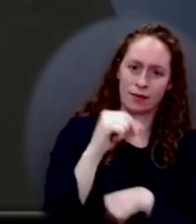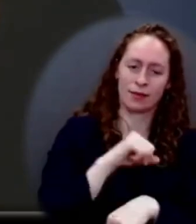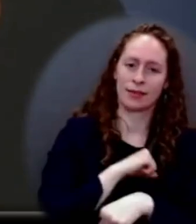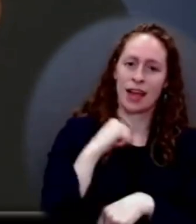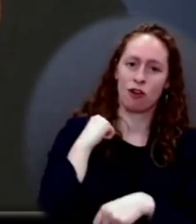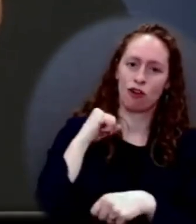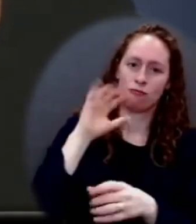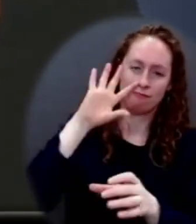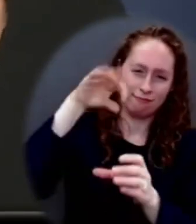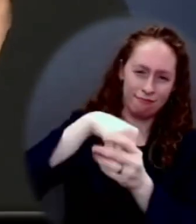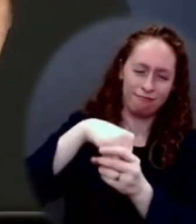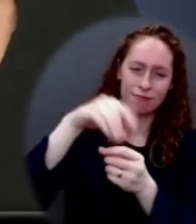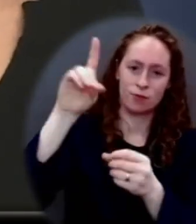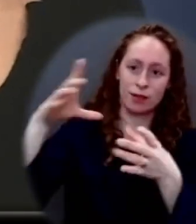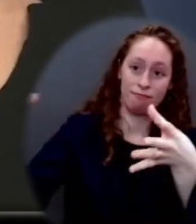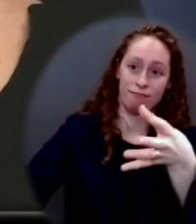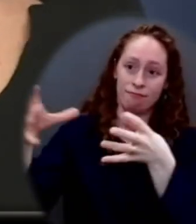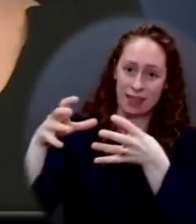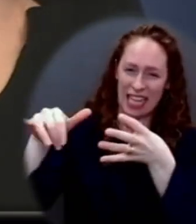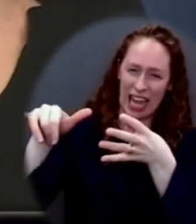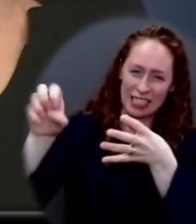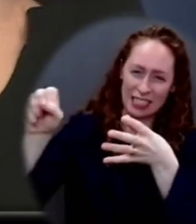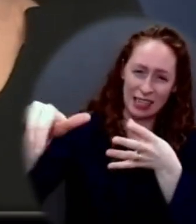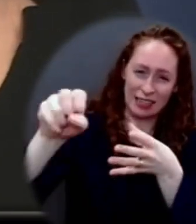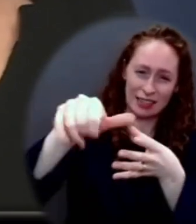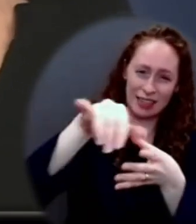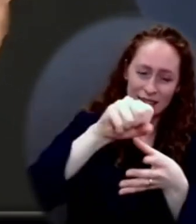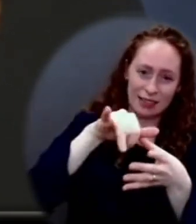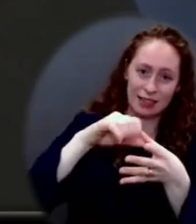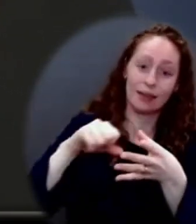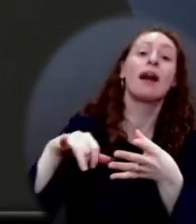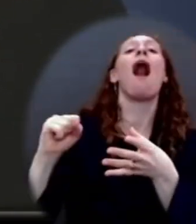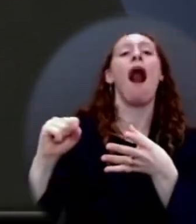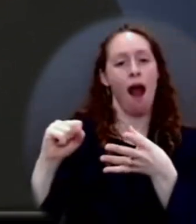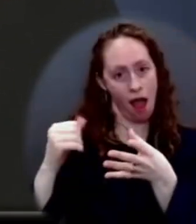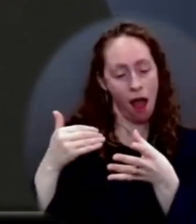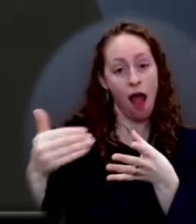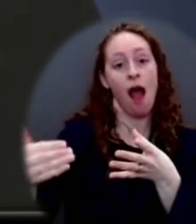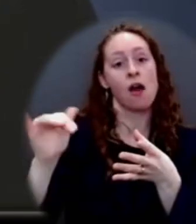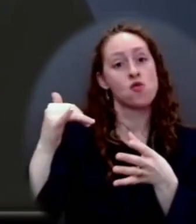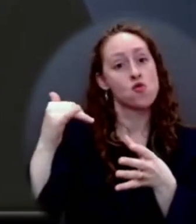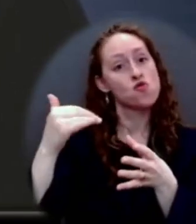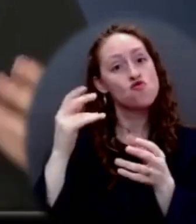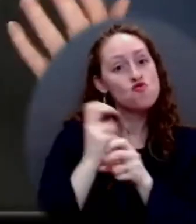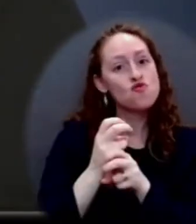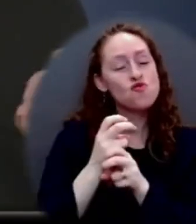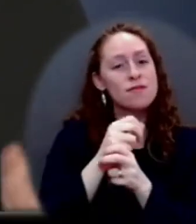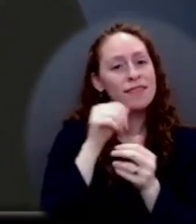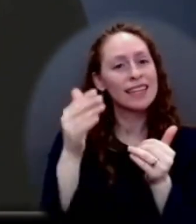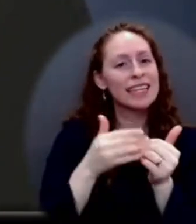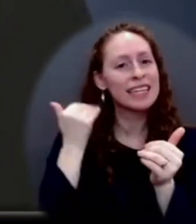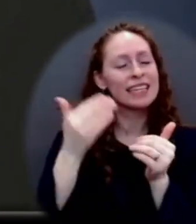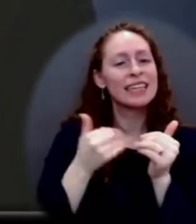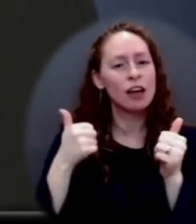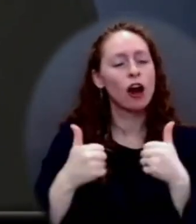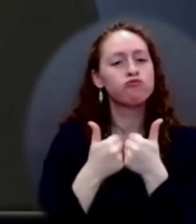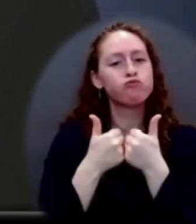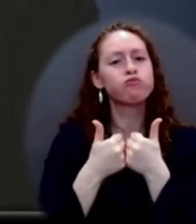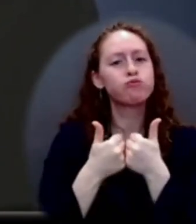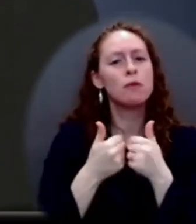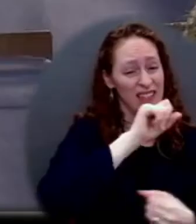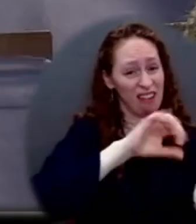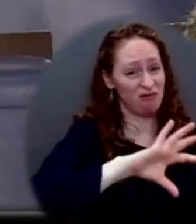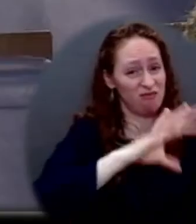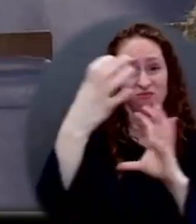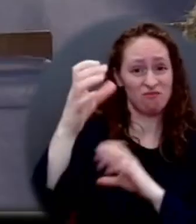forward. We're not naive about how challenging that is and how challenging it can be. But we feel good about the possibility of getting